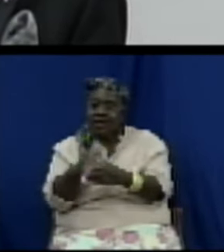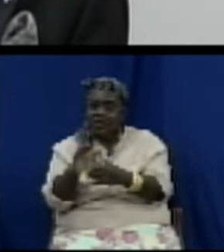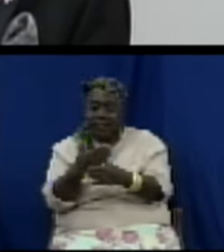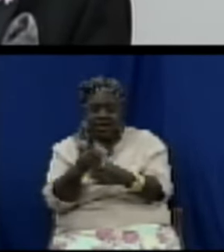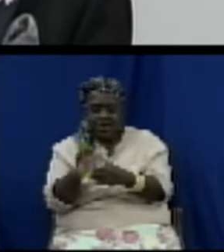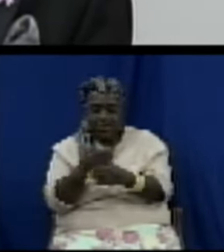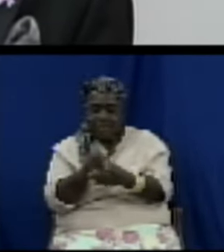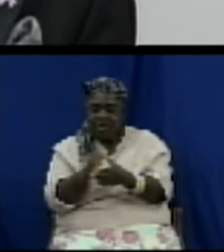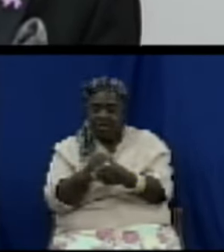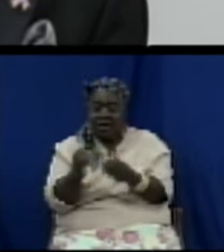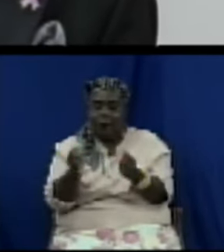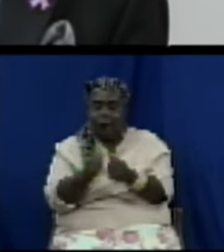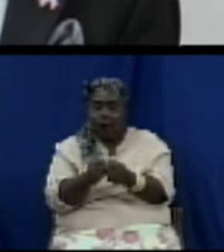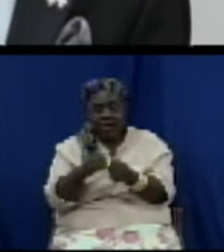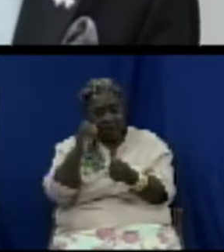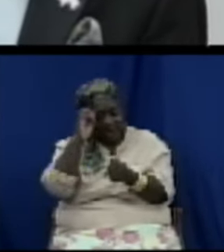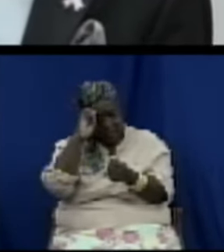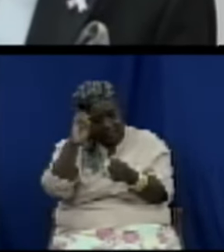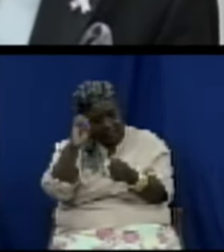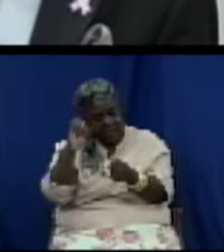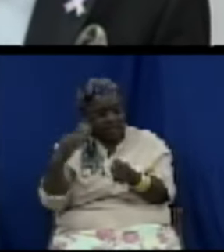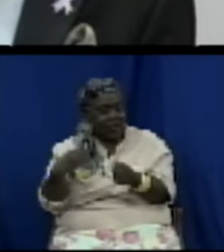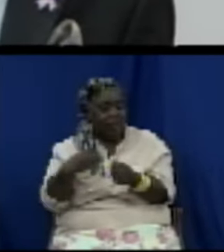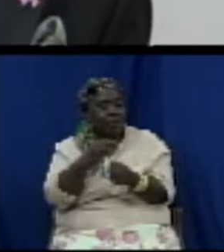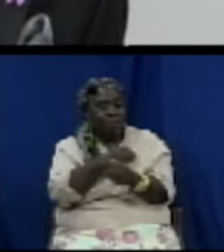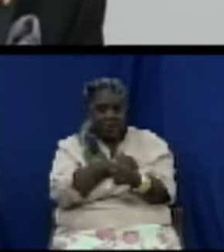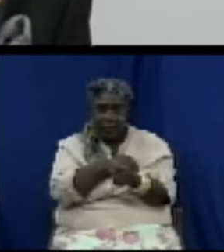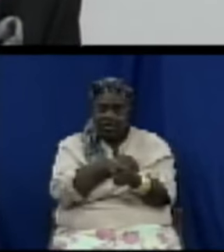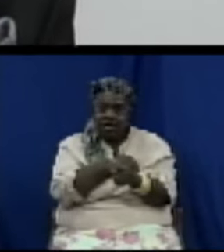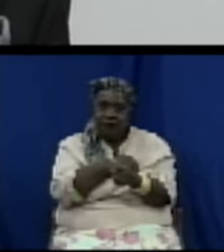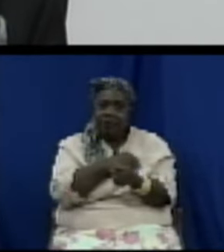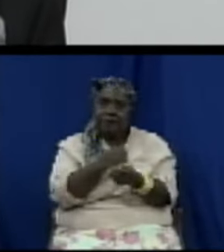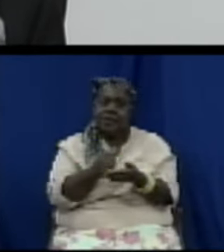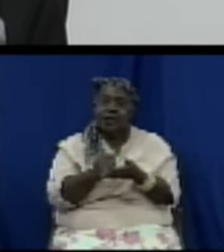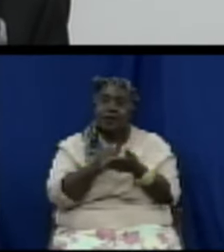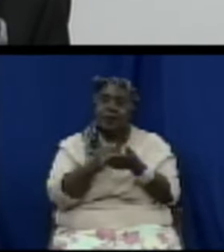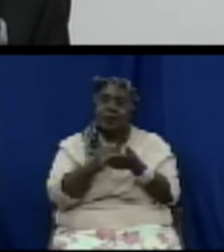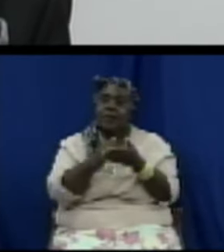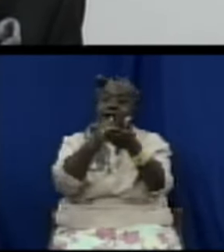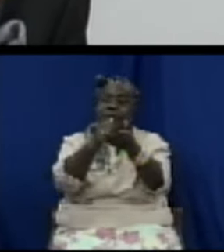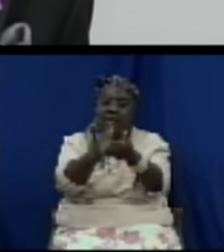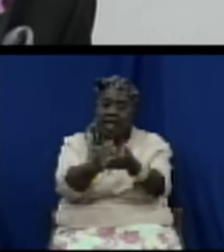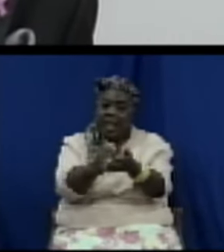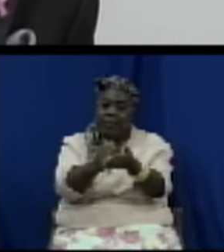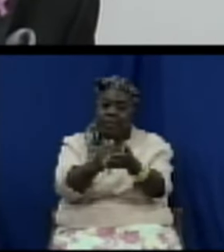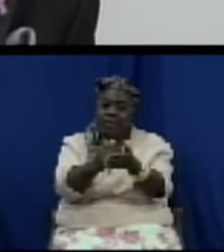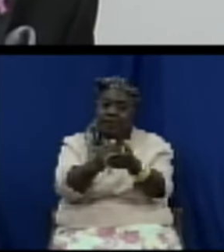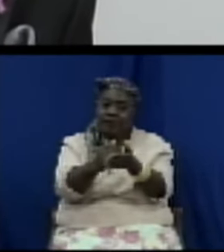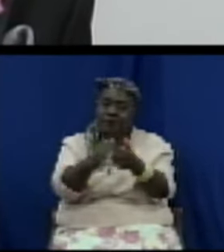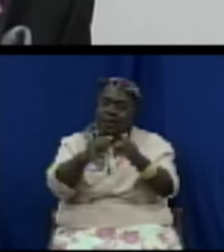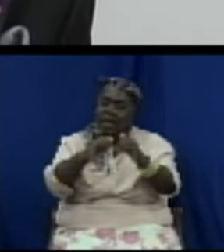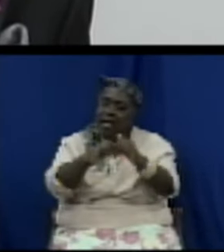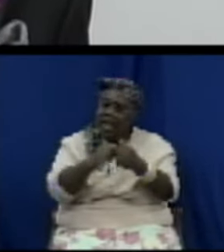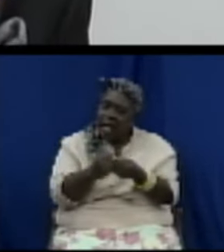development unit in order to further discuss having this particular